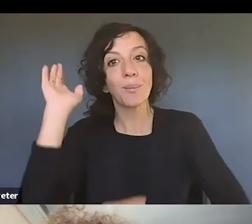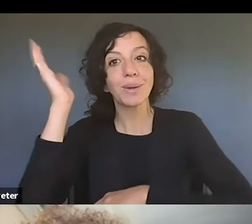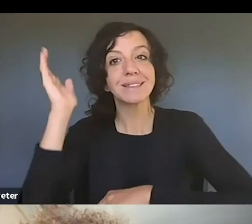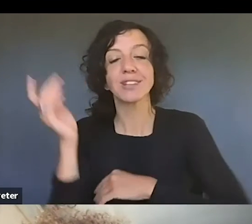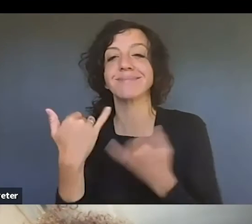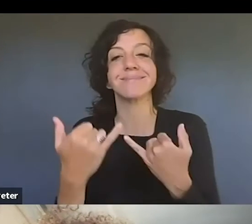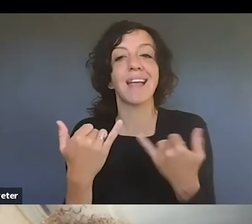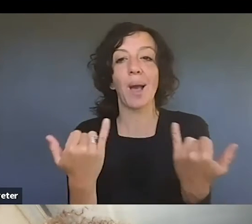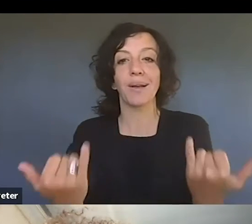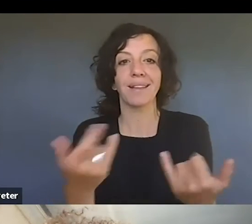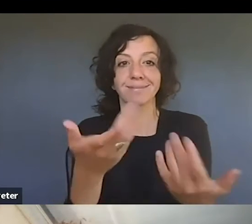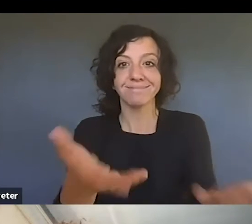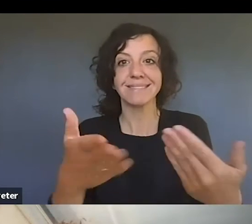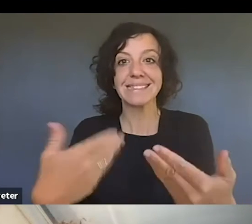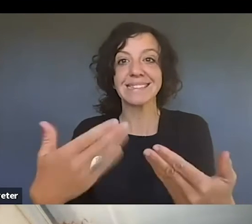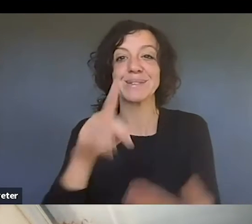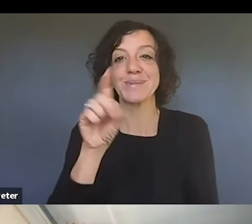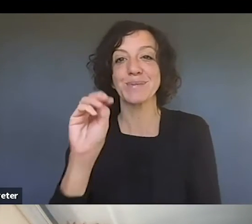as we are here. So.